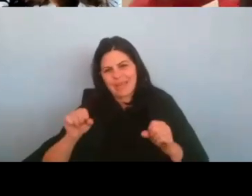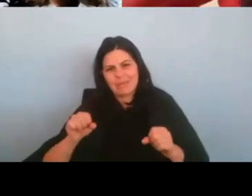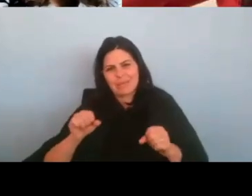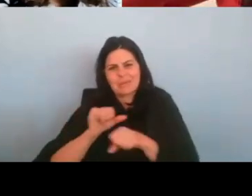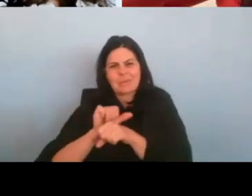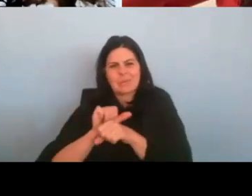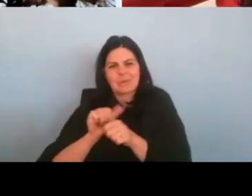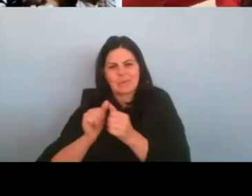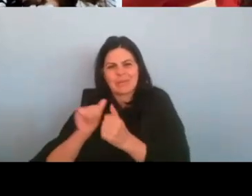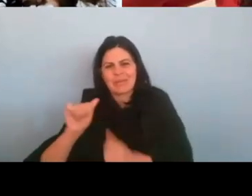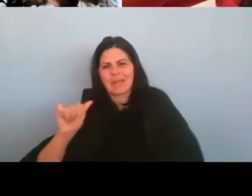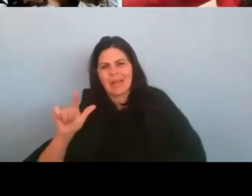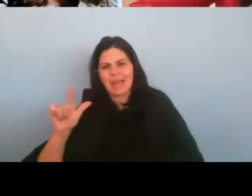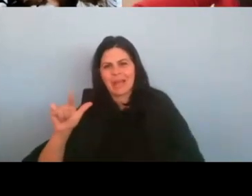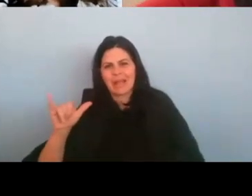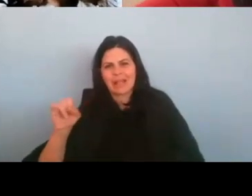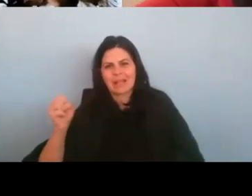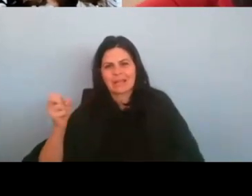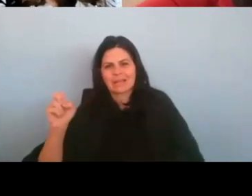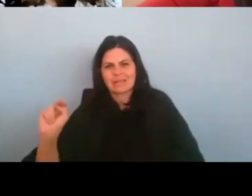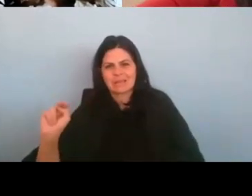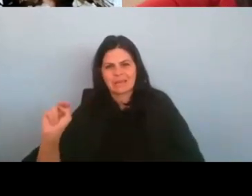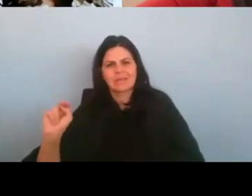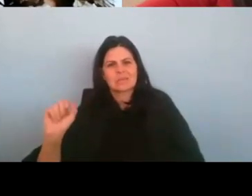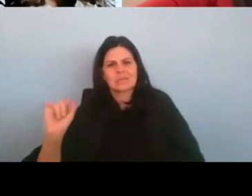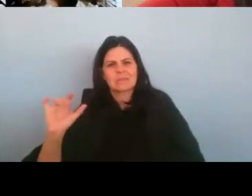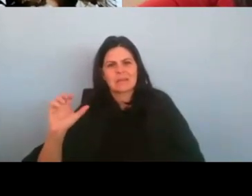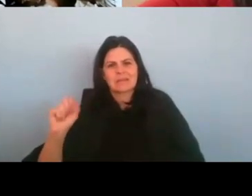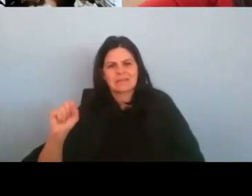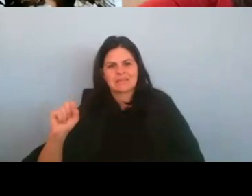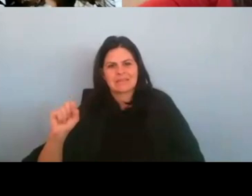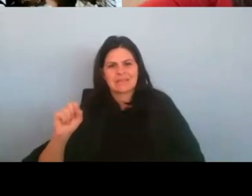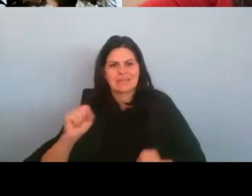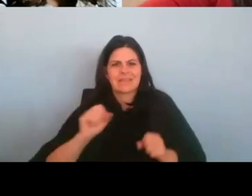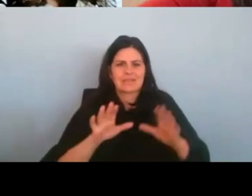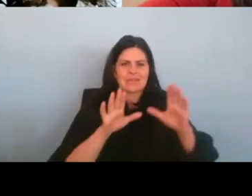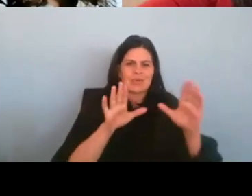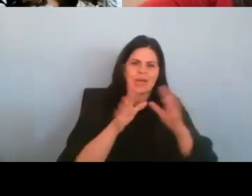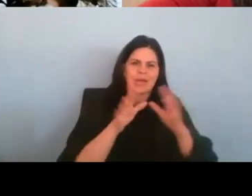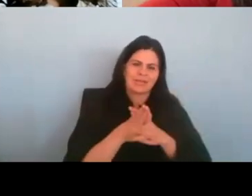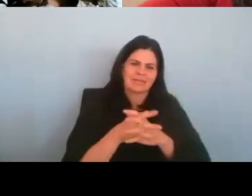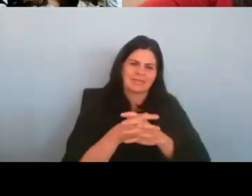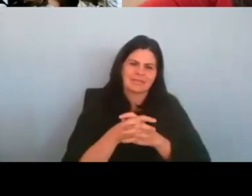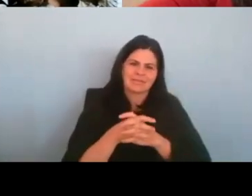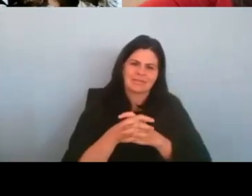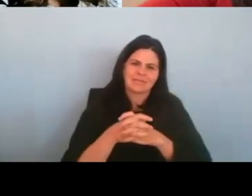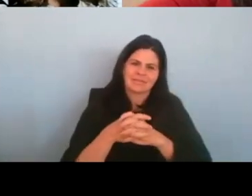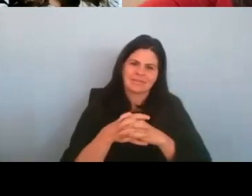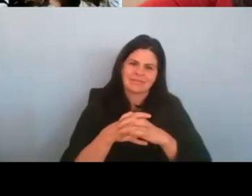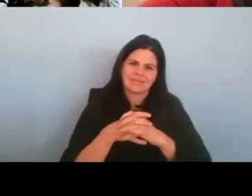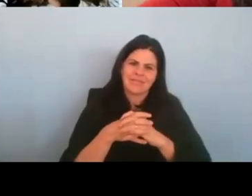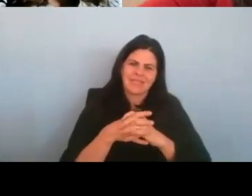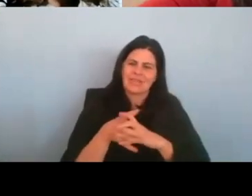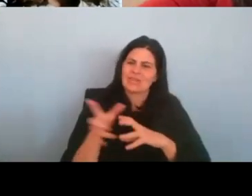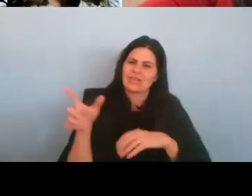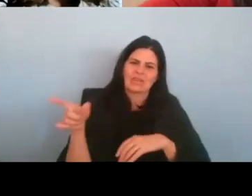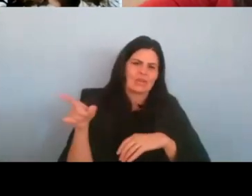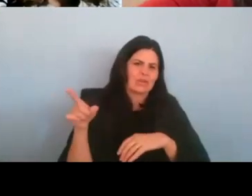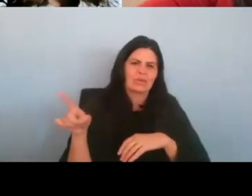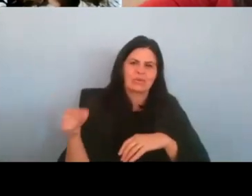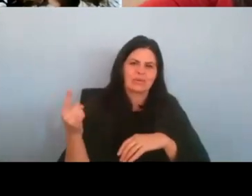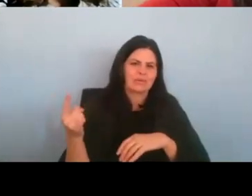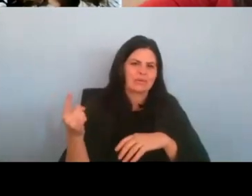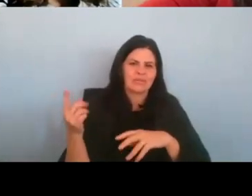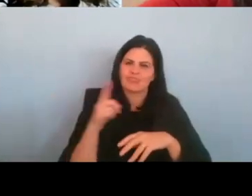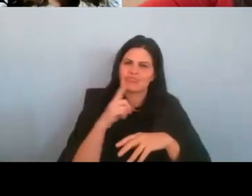that's great. You just captured that the of this, of